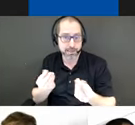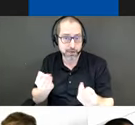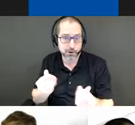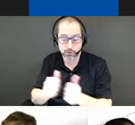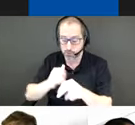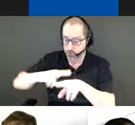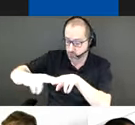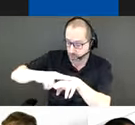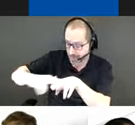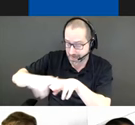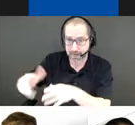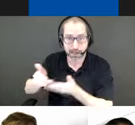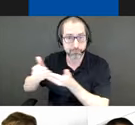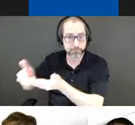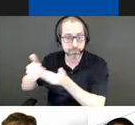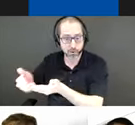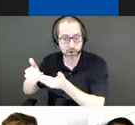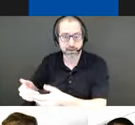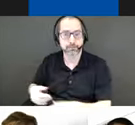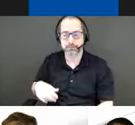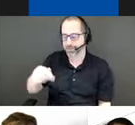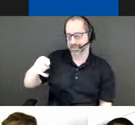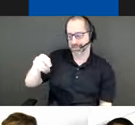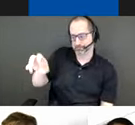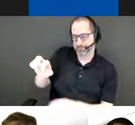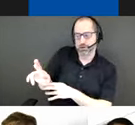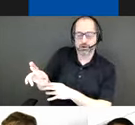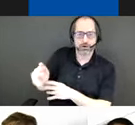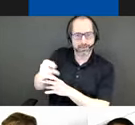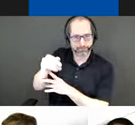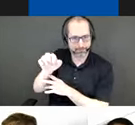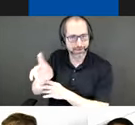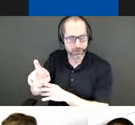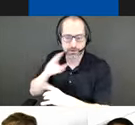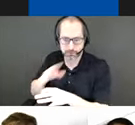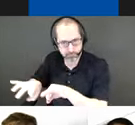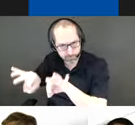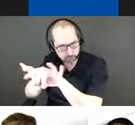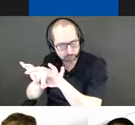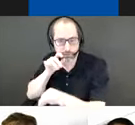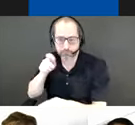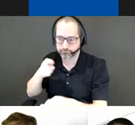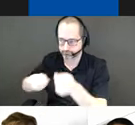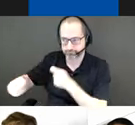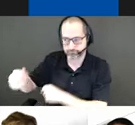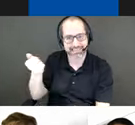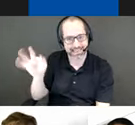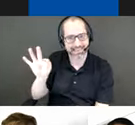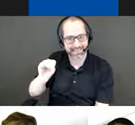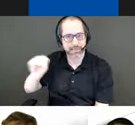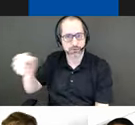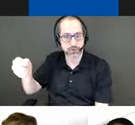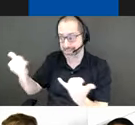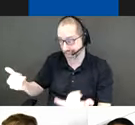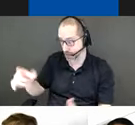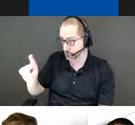network, the piers were the hub to advance our growth in the 19th century. Fast forward to the 20th century and vehicles have